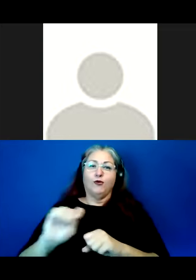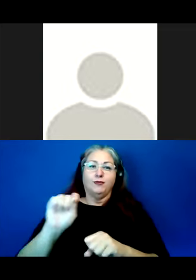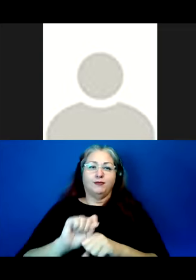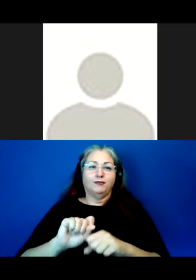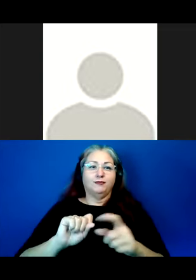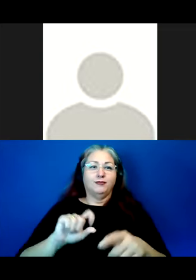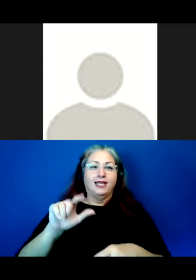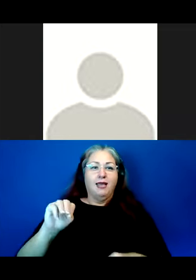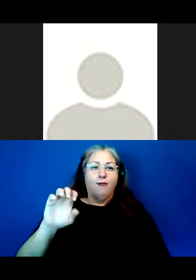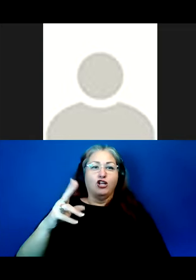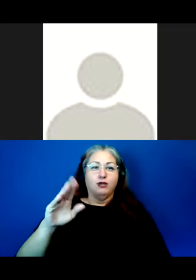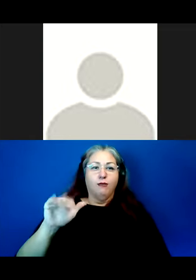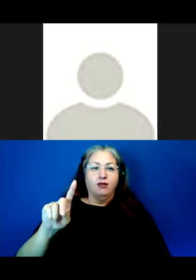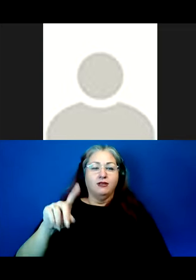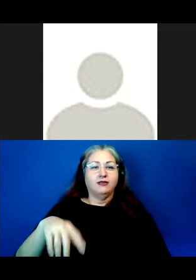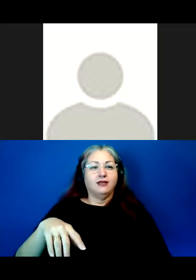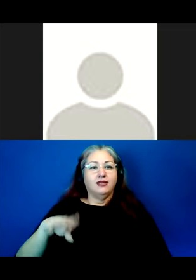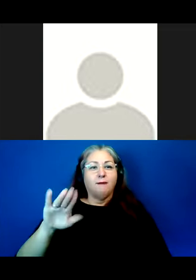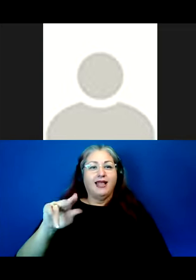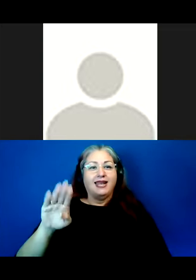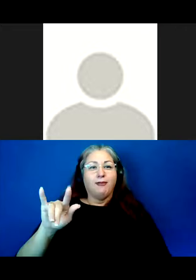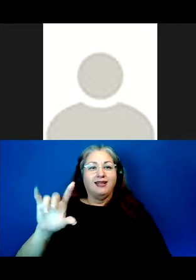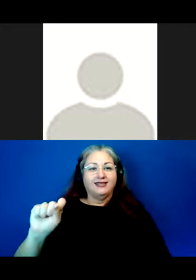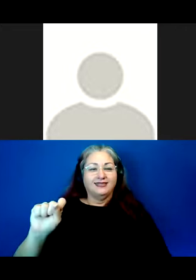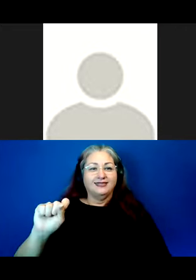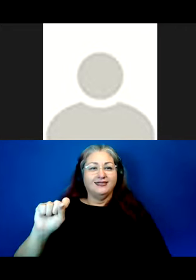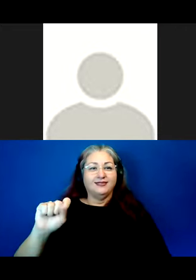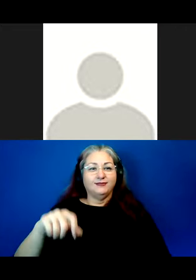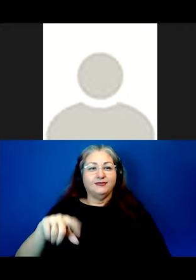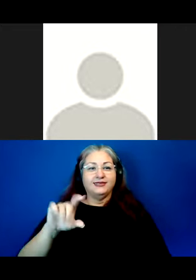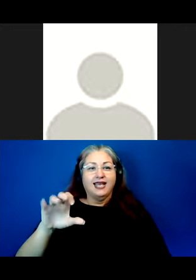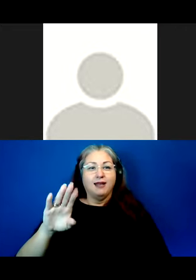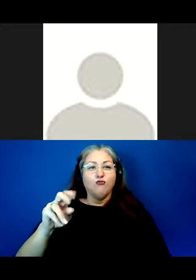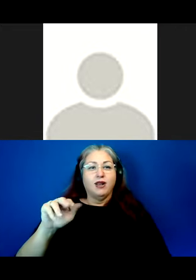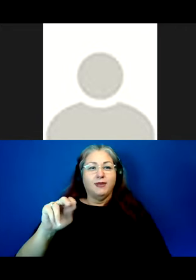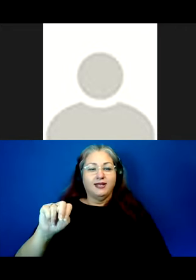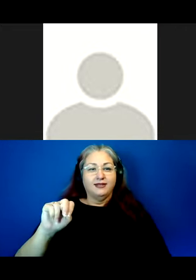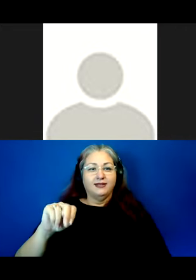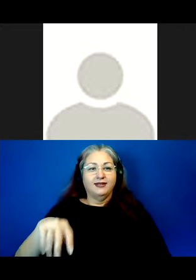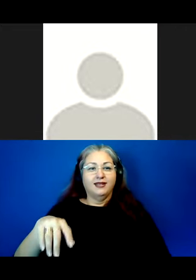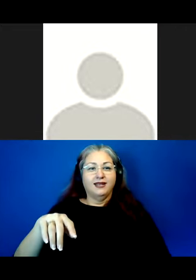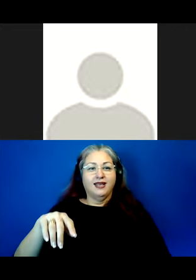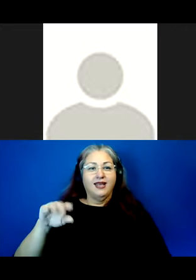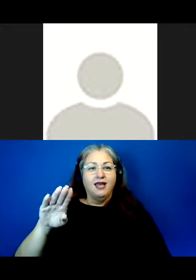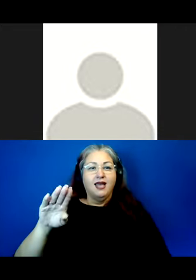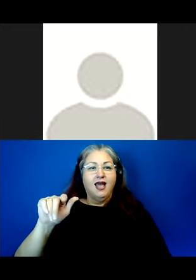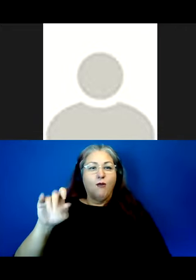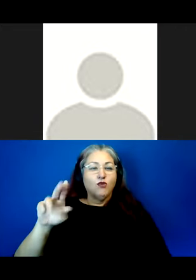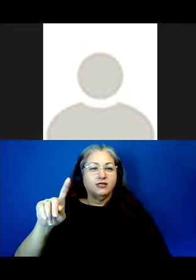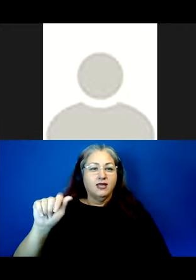Liam Archbold. Blaine Billings. Zach Brenneman. Emma Breslow.